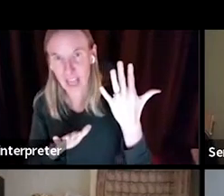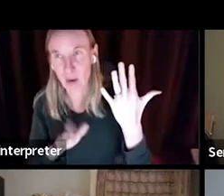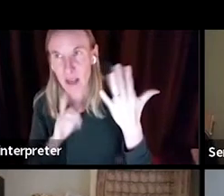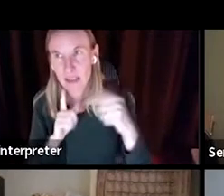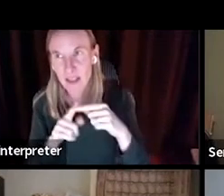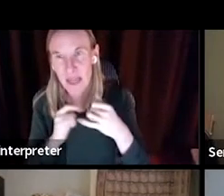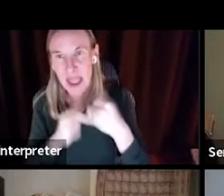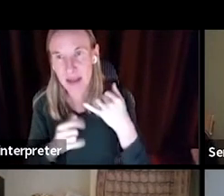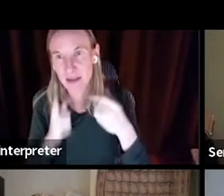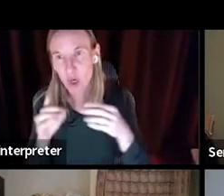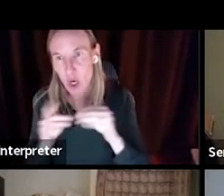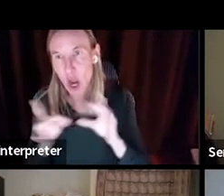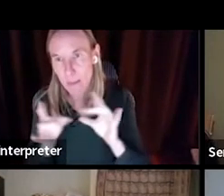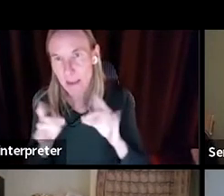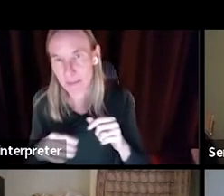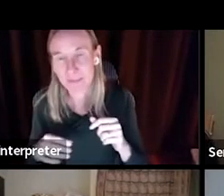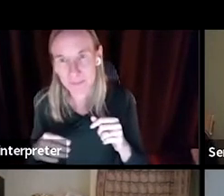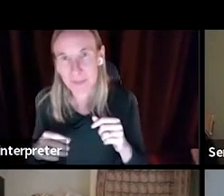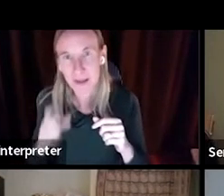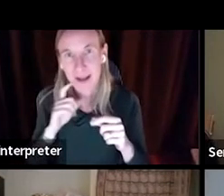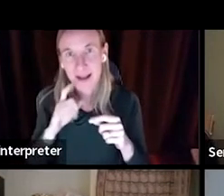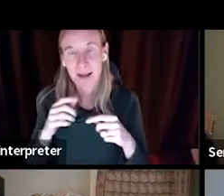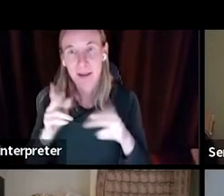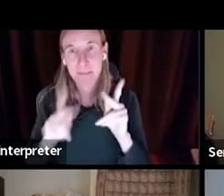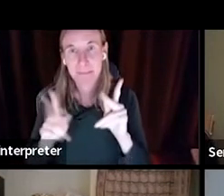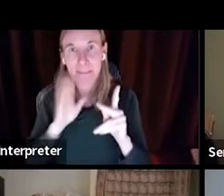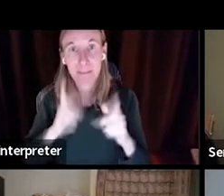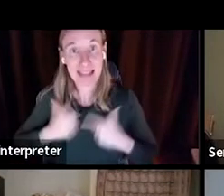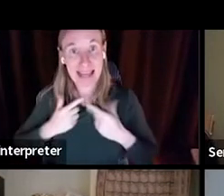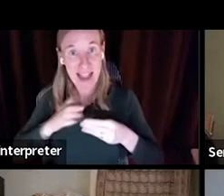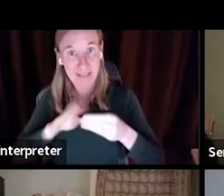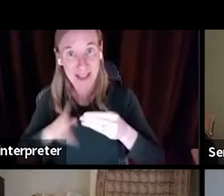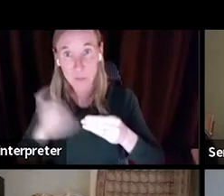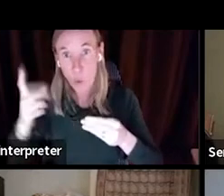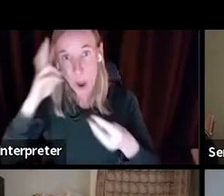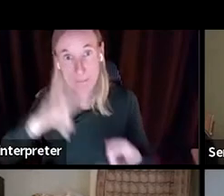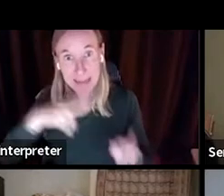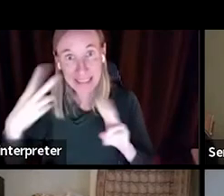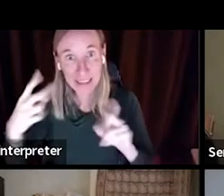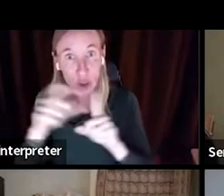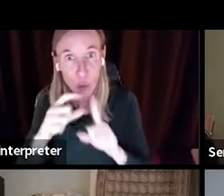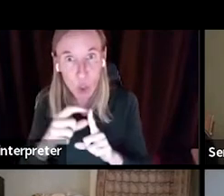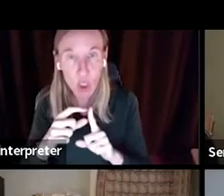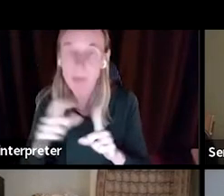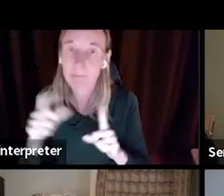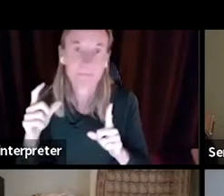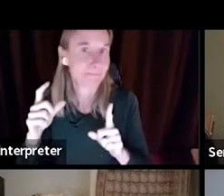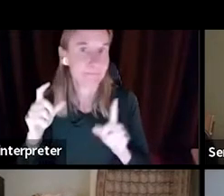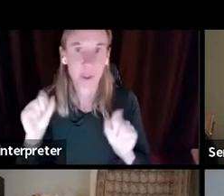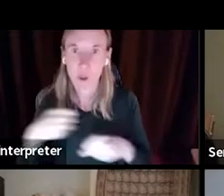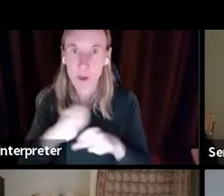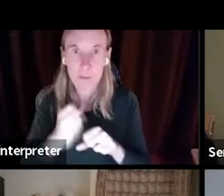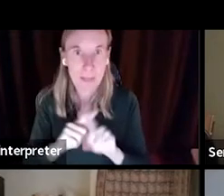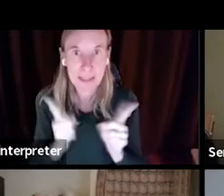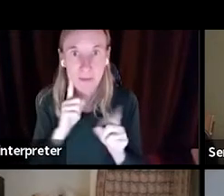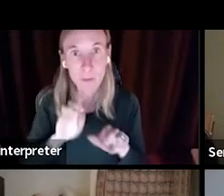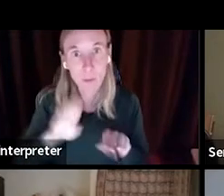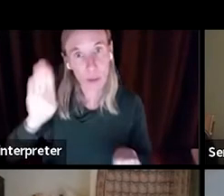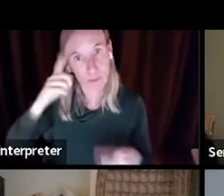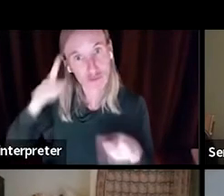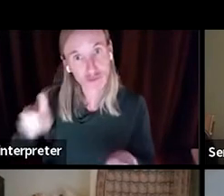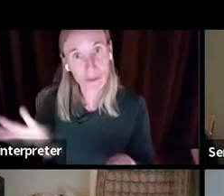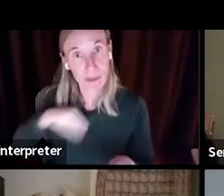being made about people's life outcomes, one misunderstood word could be the difference between taking a plea or not.